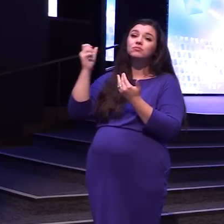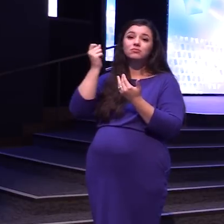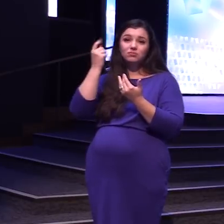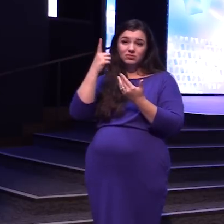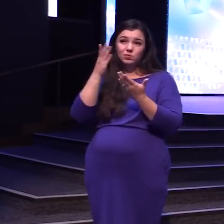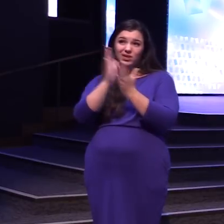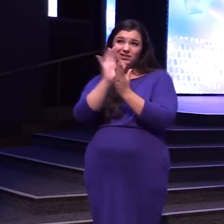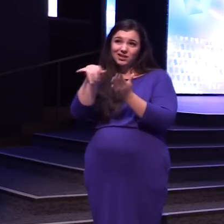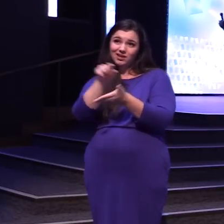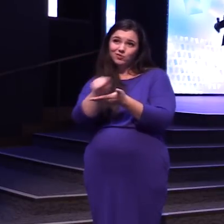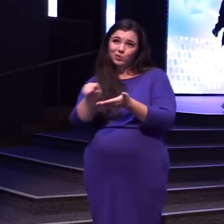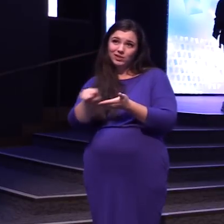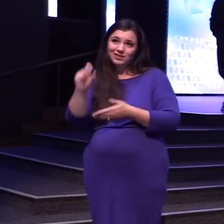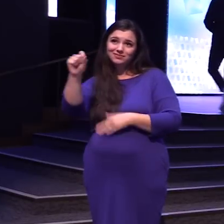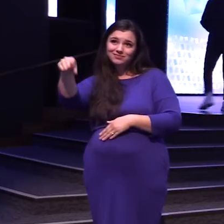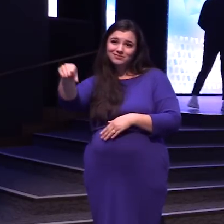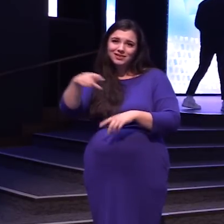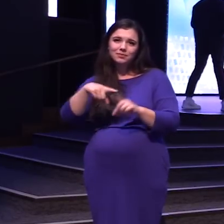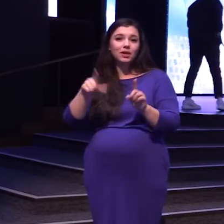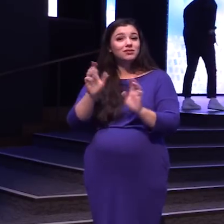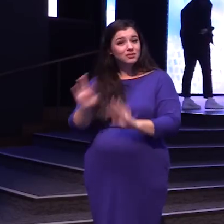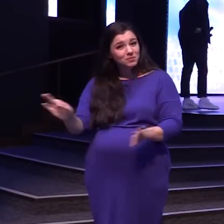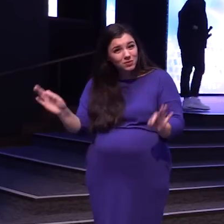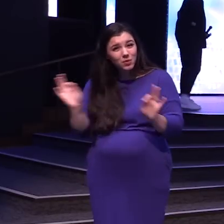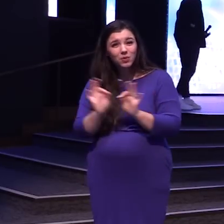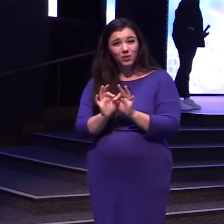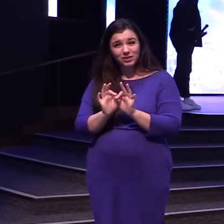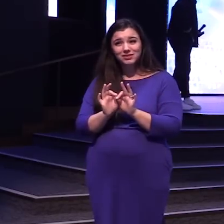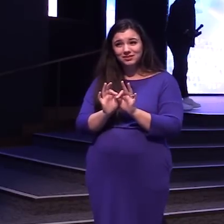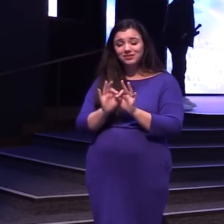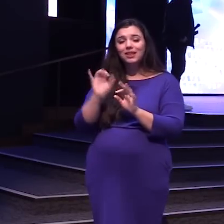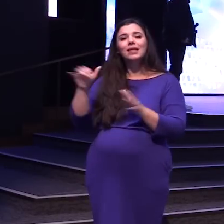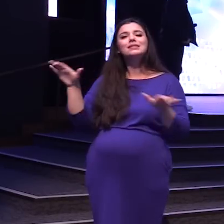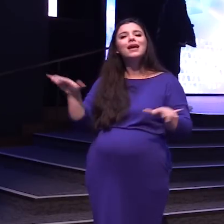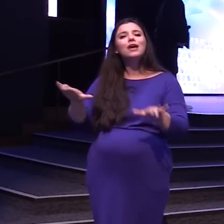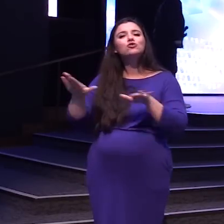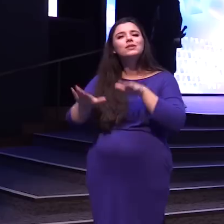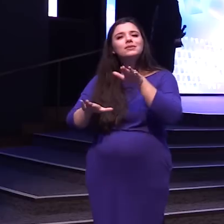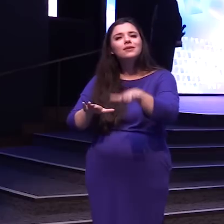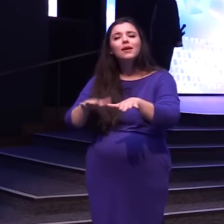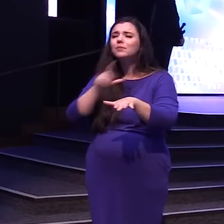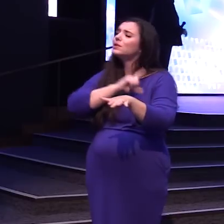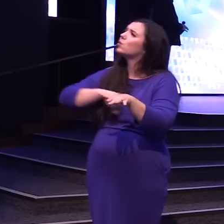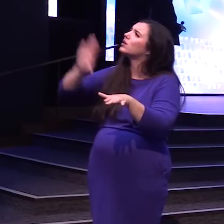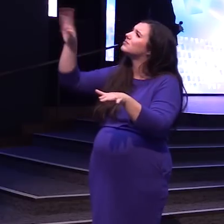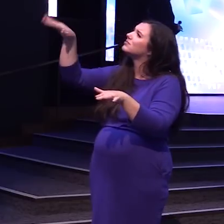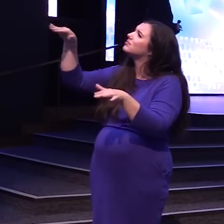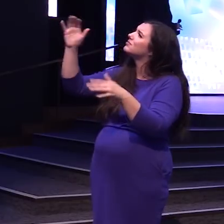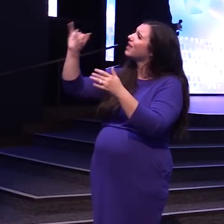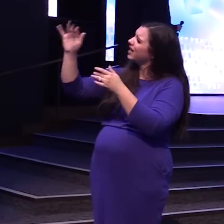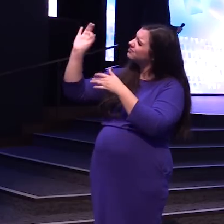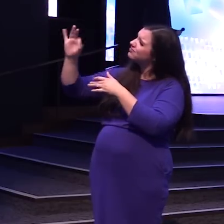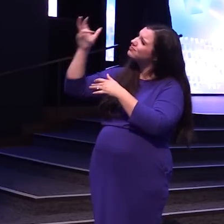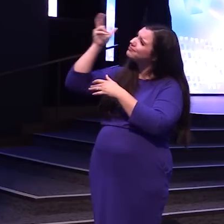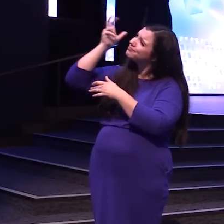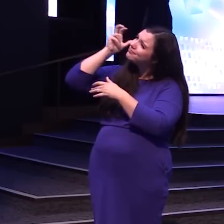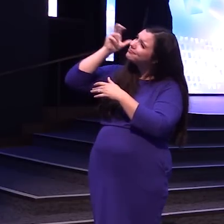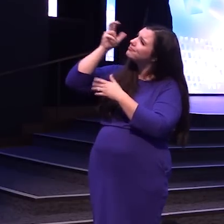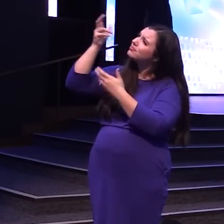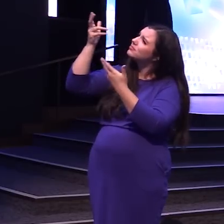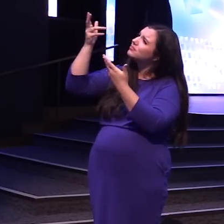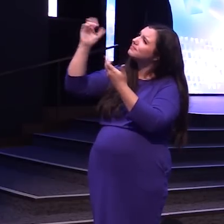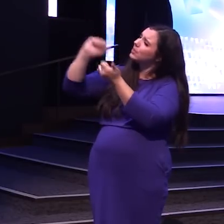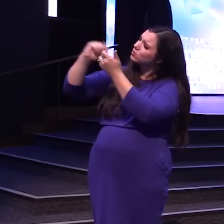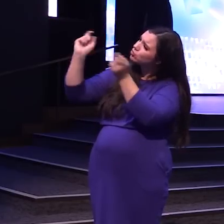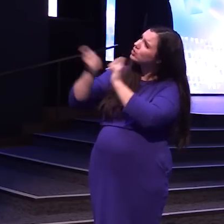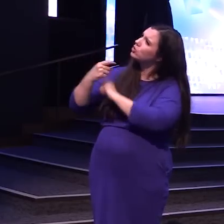Every Weekend But it's An Important One This is The Action Step Lord How Does This Change Me What Are You Saying